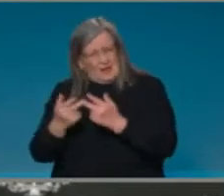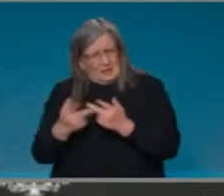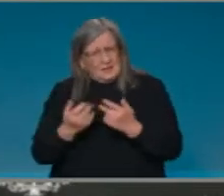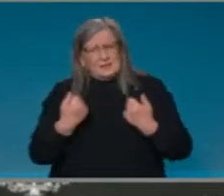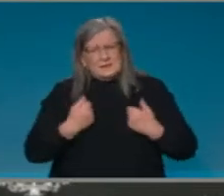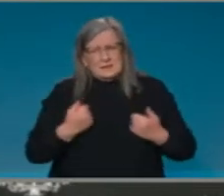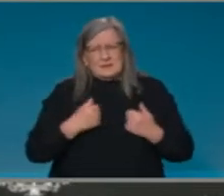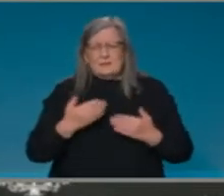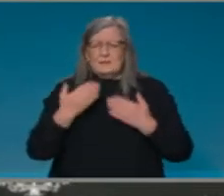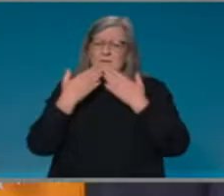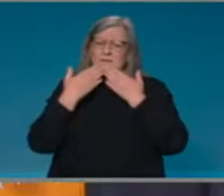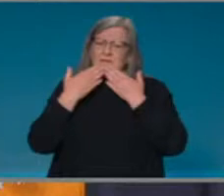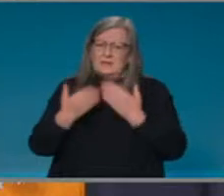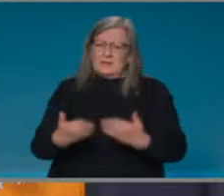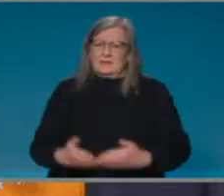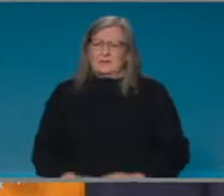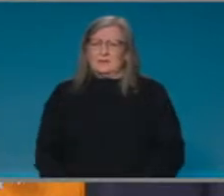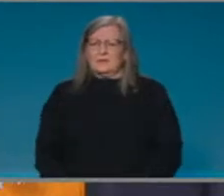much.